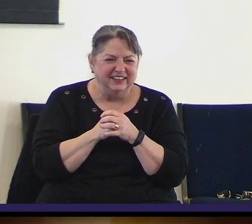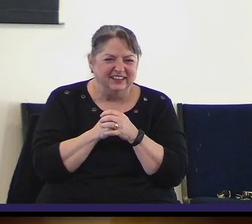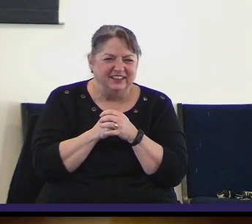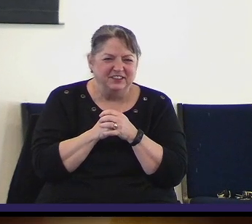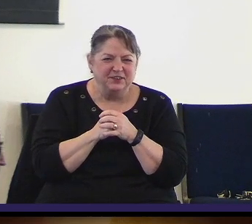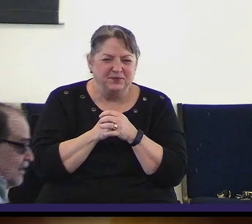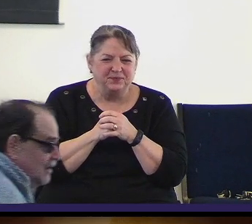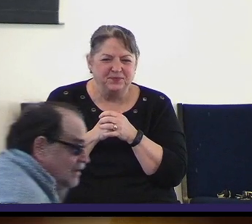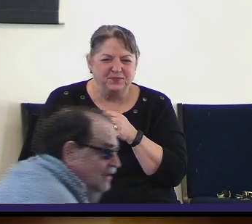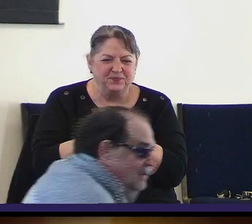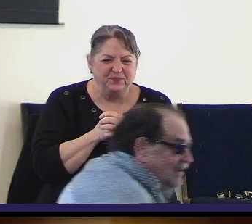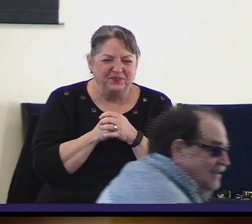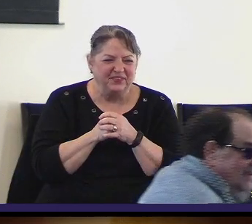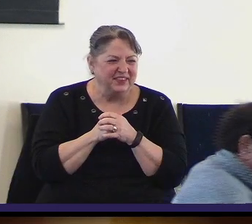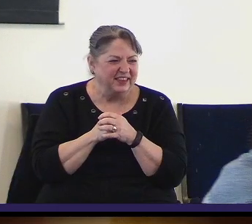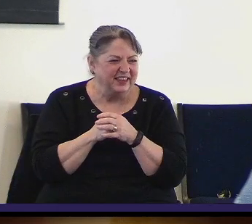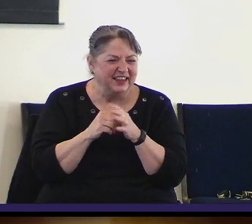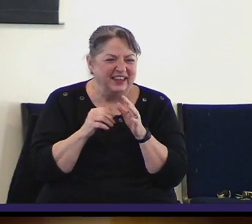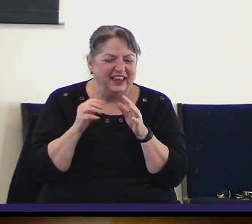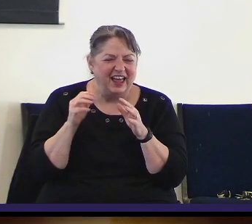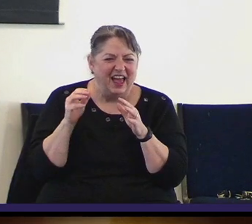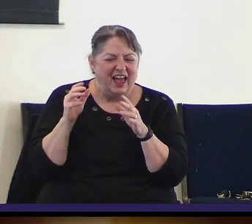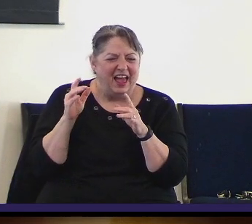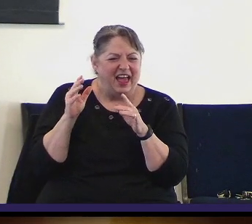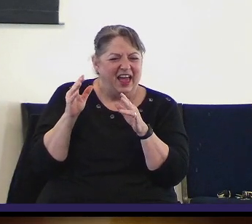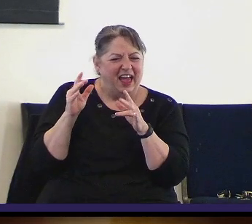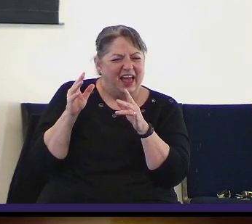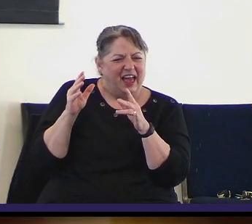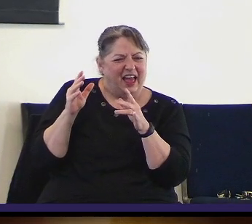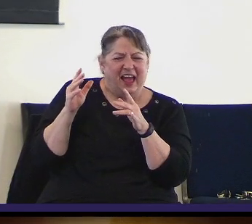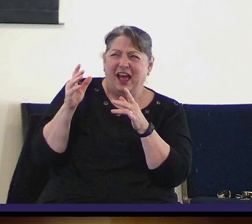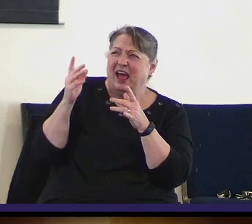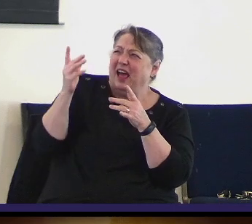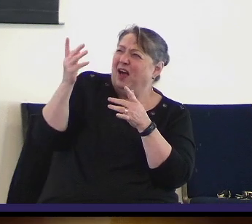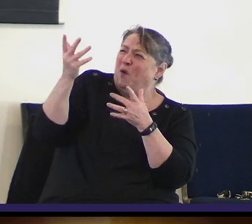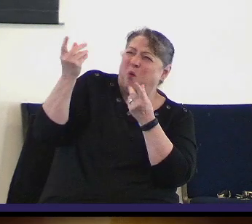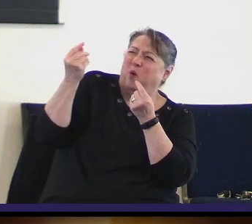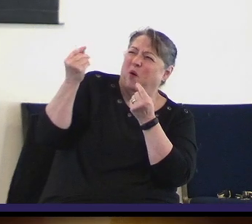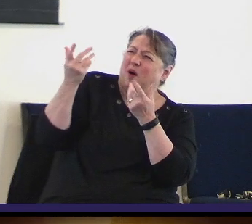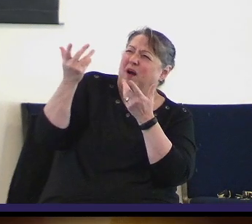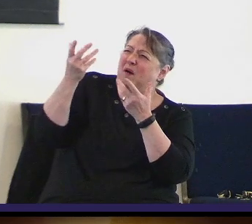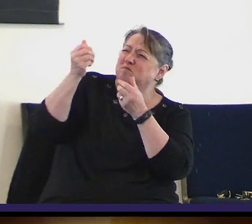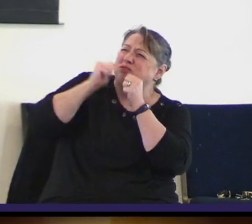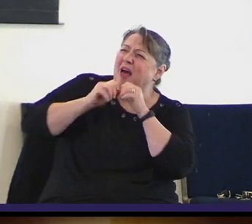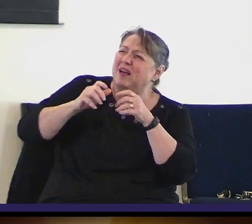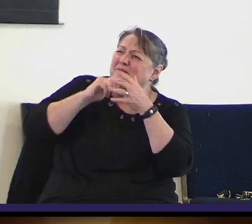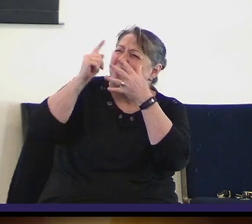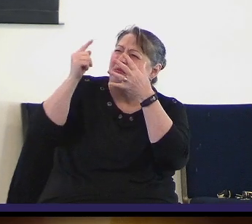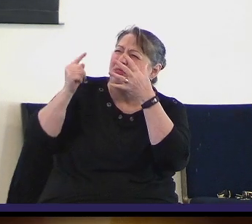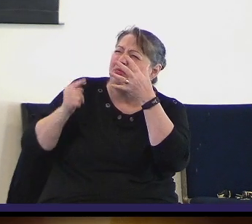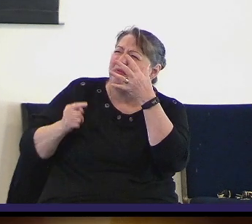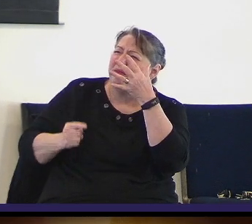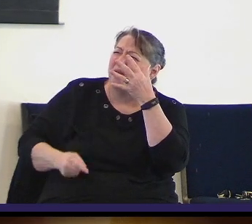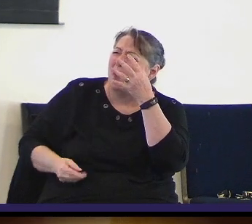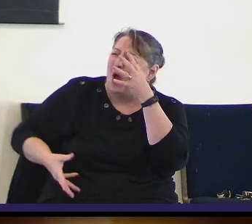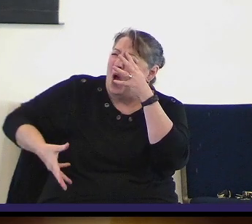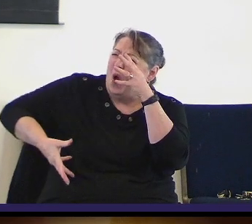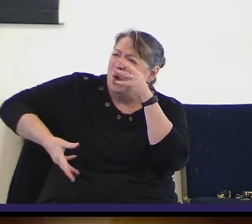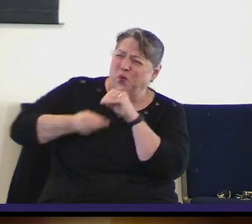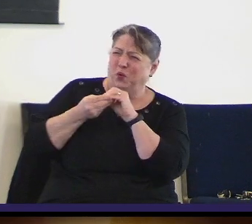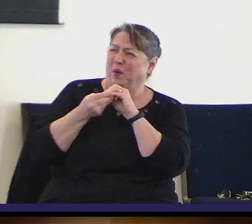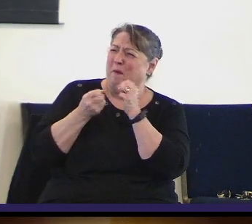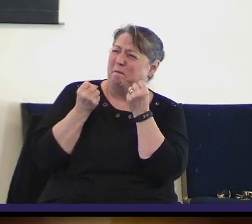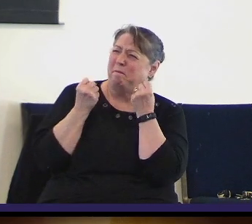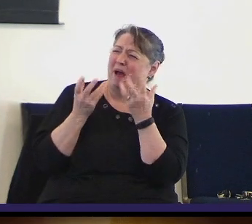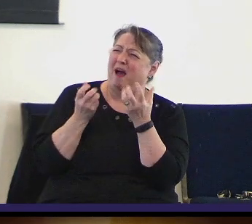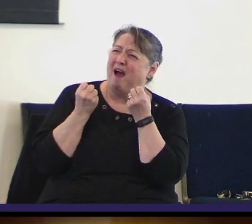That things that we don't even know about, but we could stand here for hours and list all the things that we do know about. All the blessings God has given